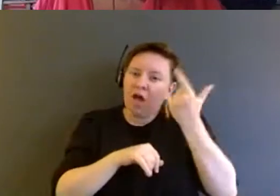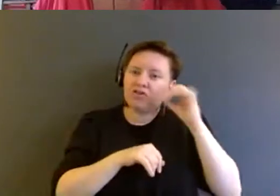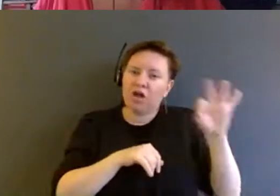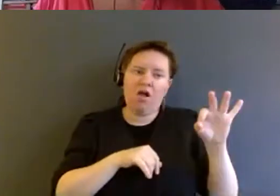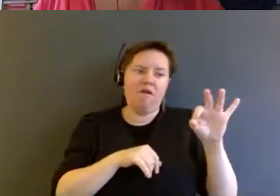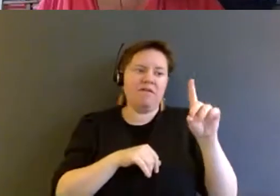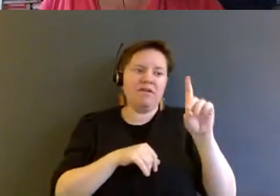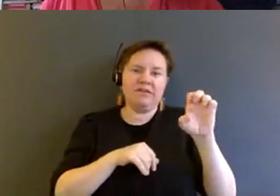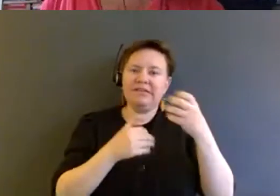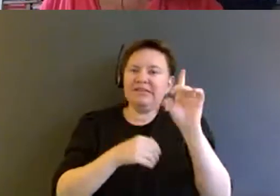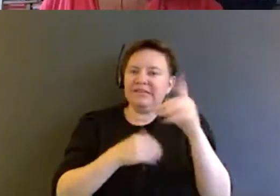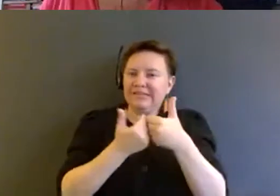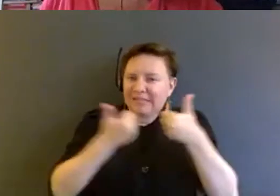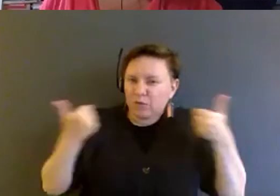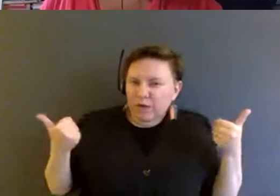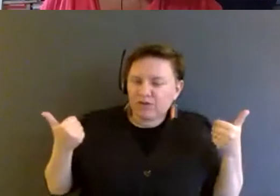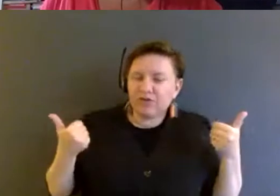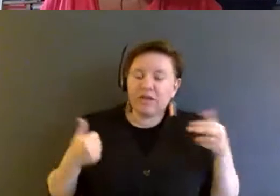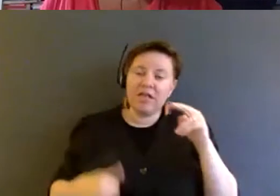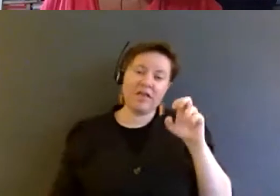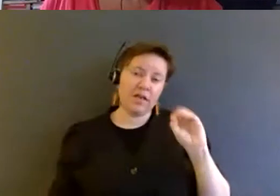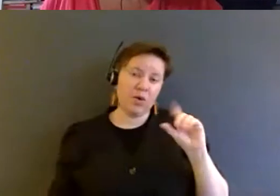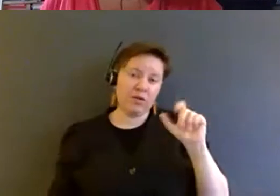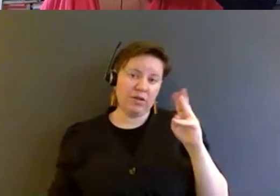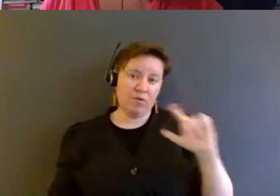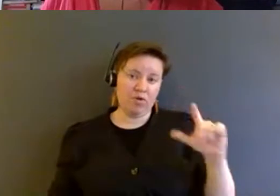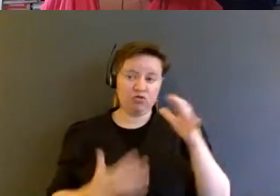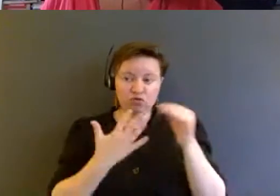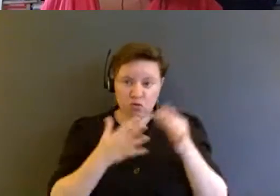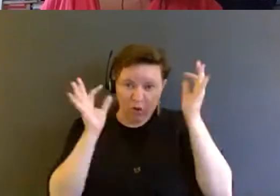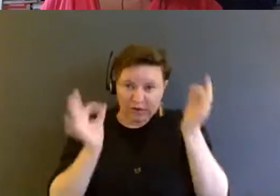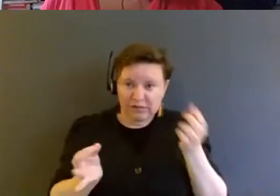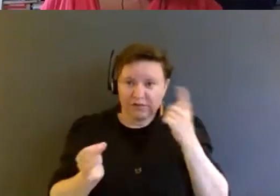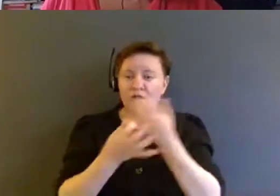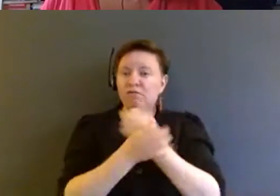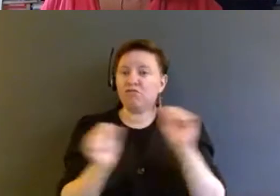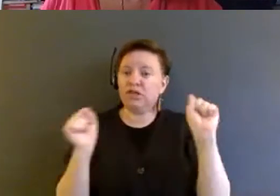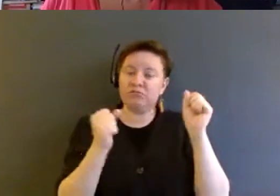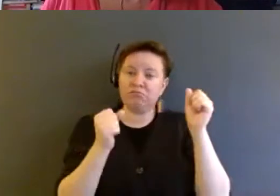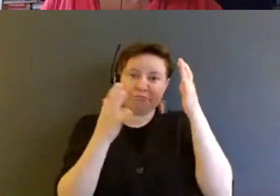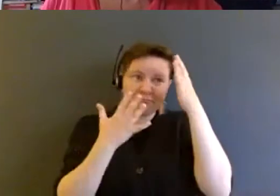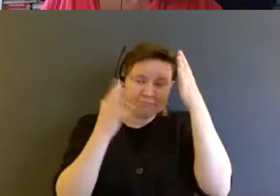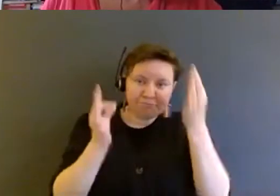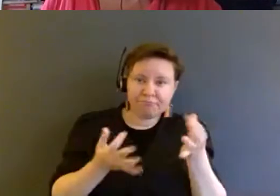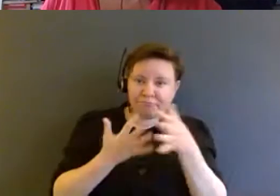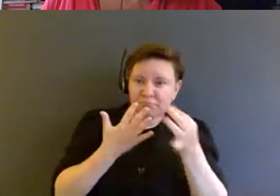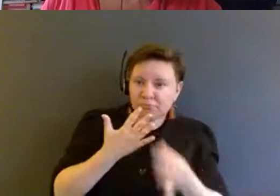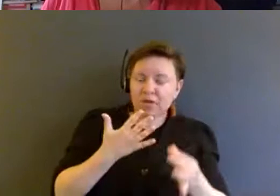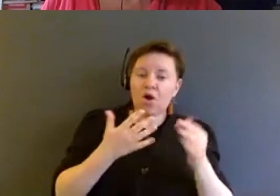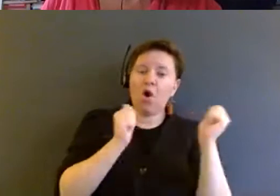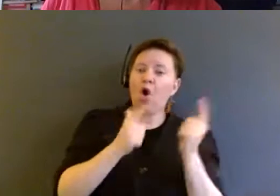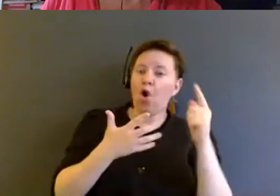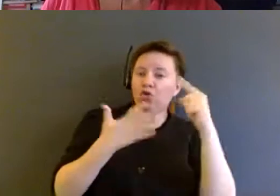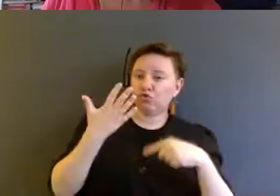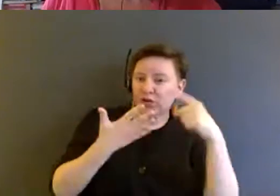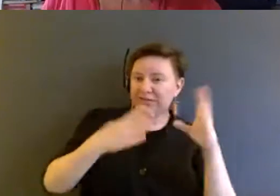the neoliberal choice model of the free market makes it appear as if all choices on this continuum are equally valid.